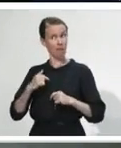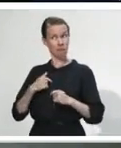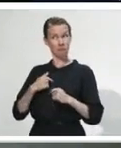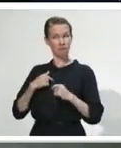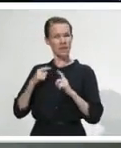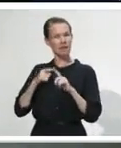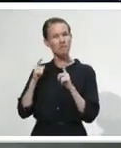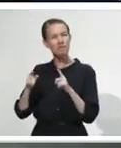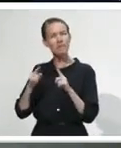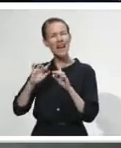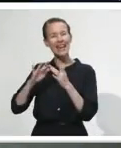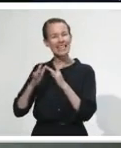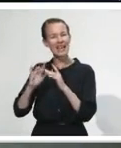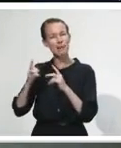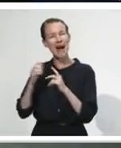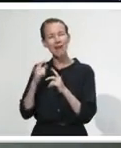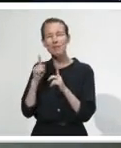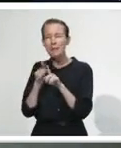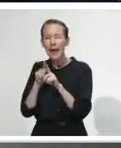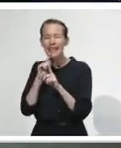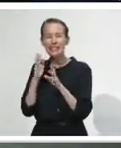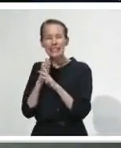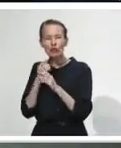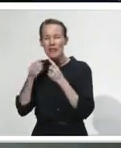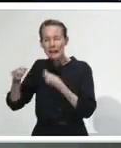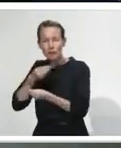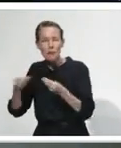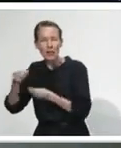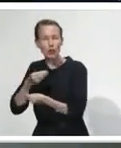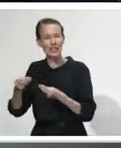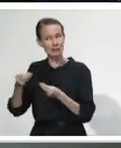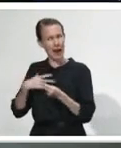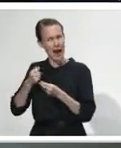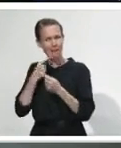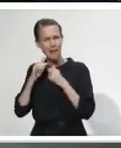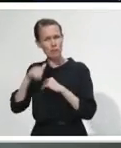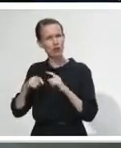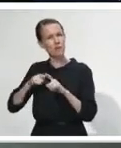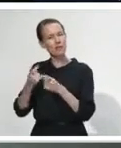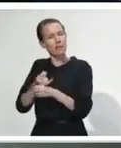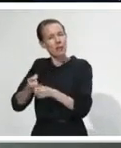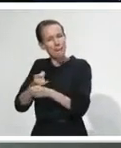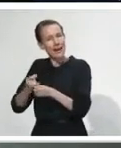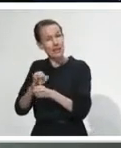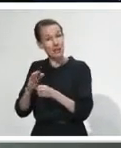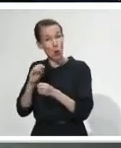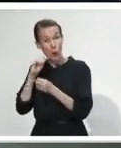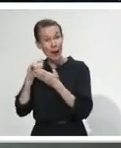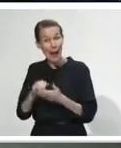And if so, are we doing anything about it? I have to say, in the monitoring that I receive, I'm not getting any of that data on an ongoing basis.